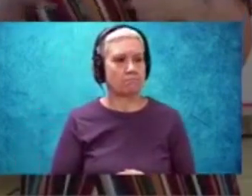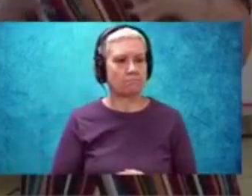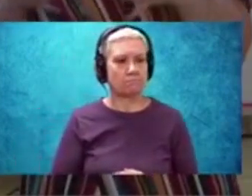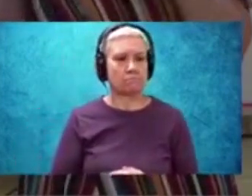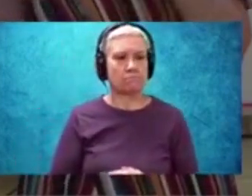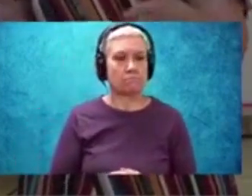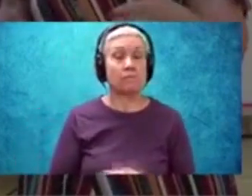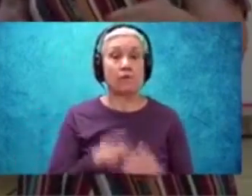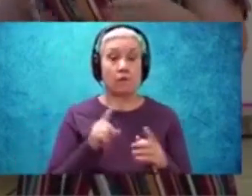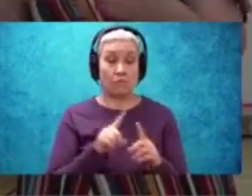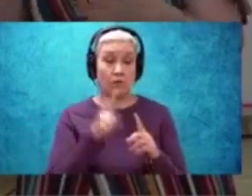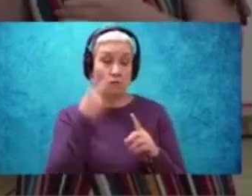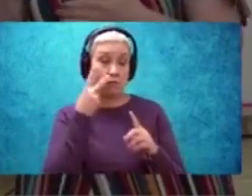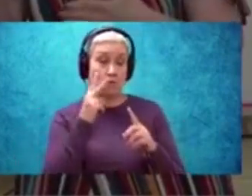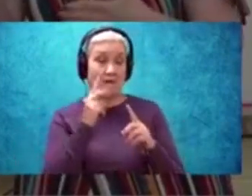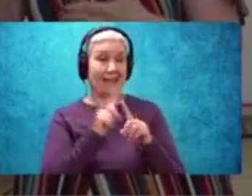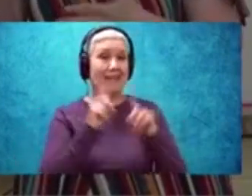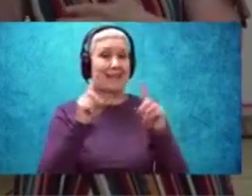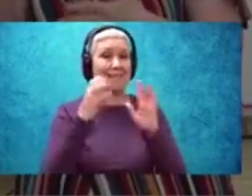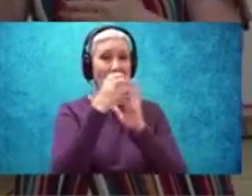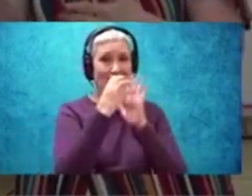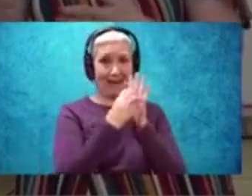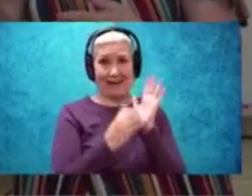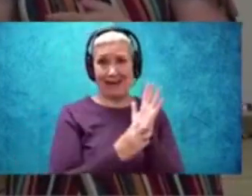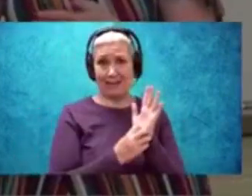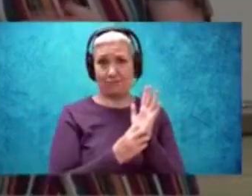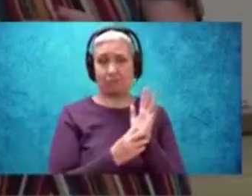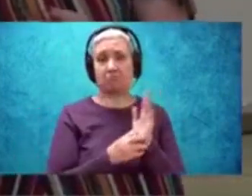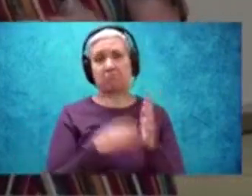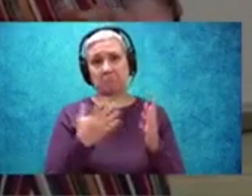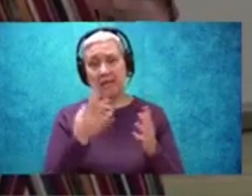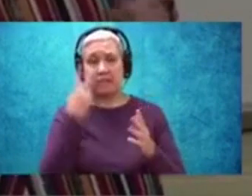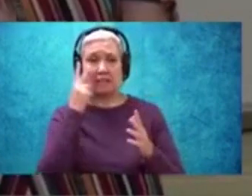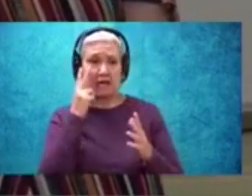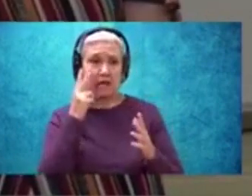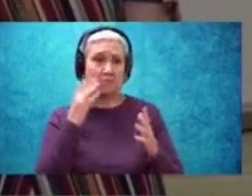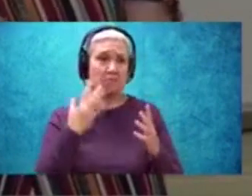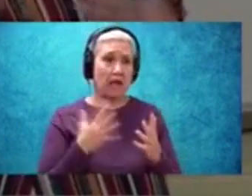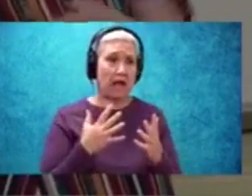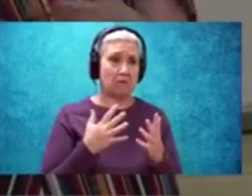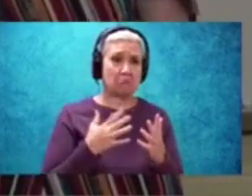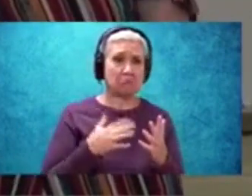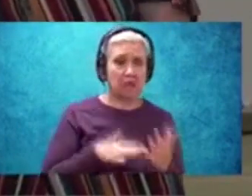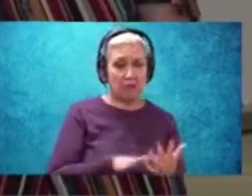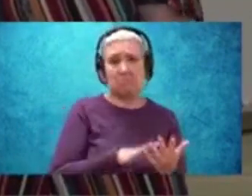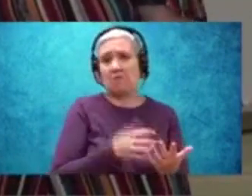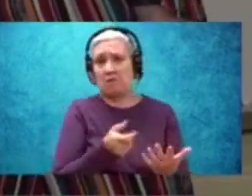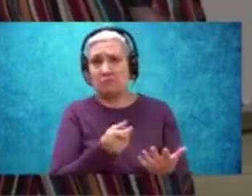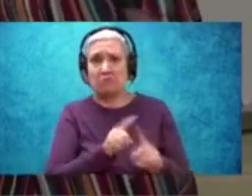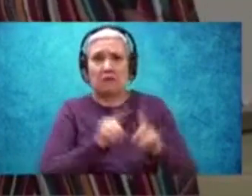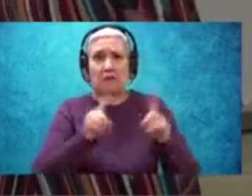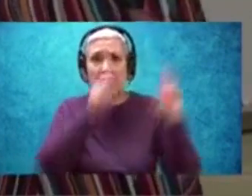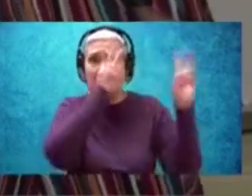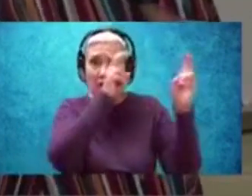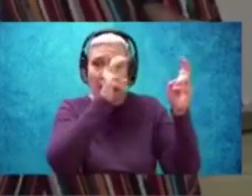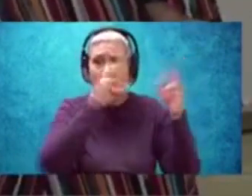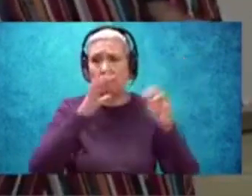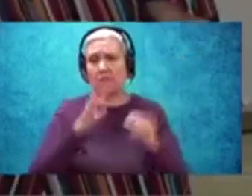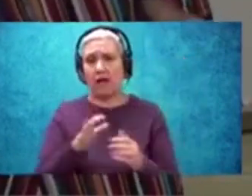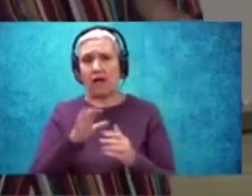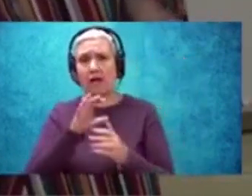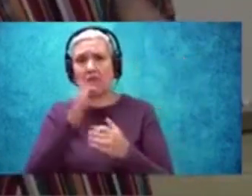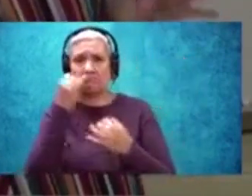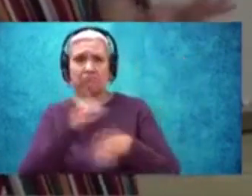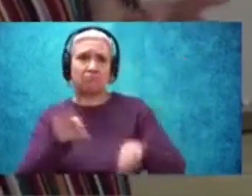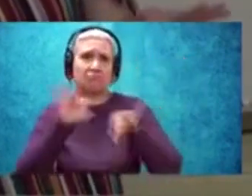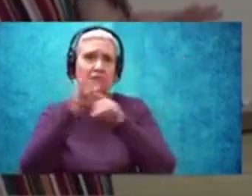how they approach, you know, how, see how we find central idea and theme through their different approaches. And